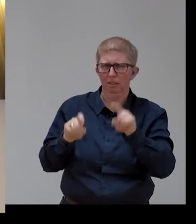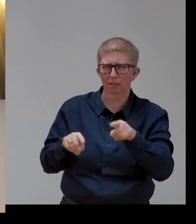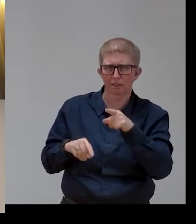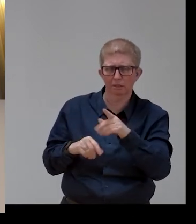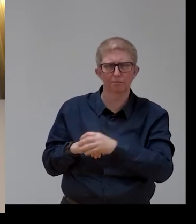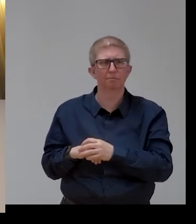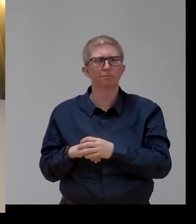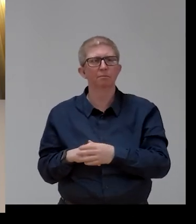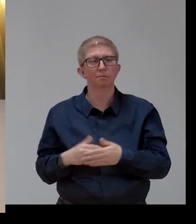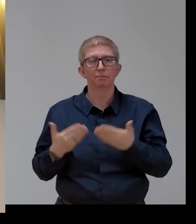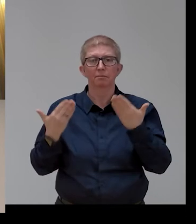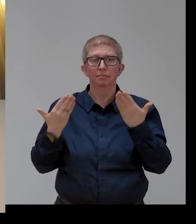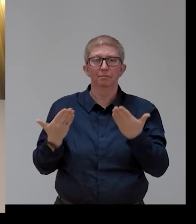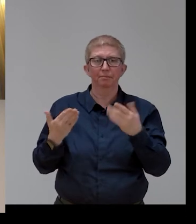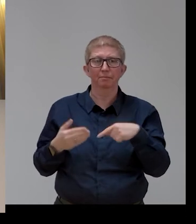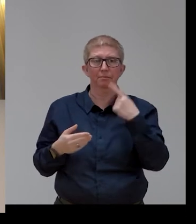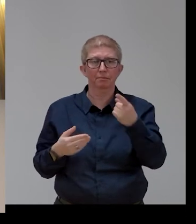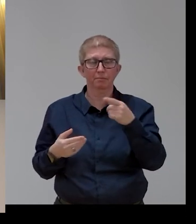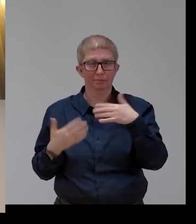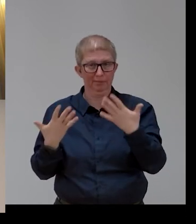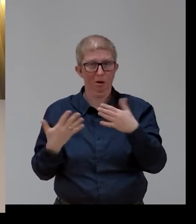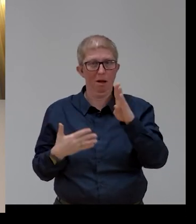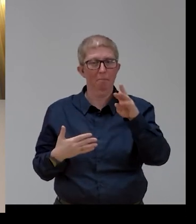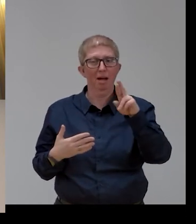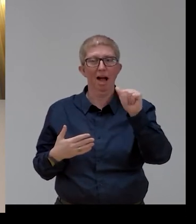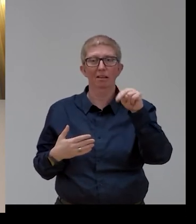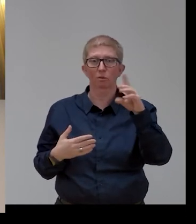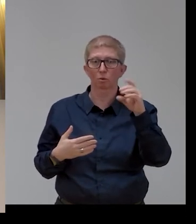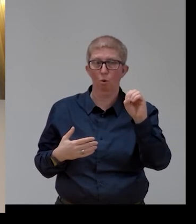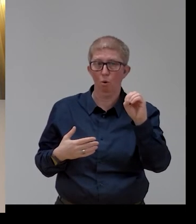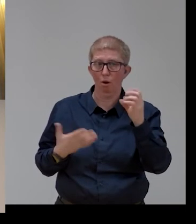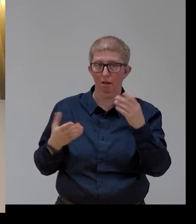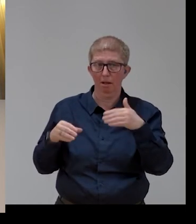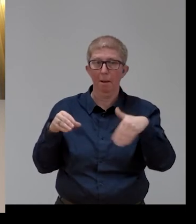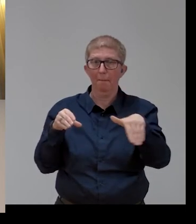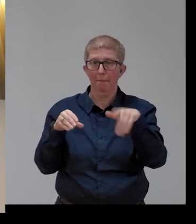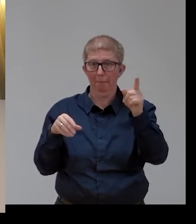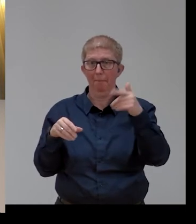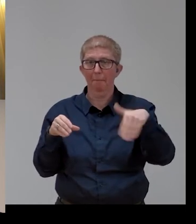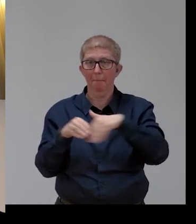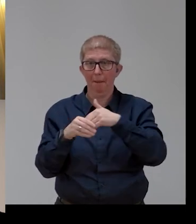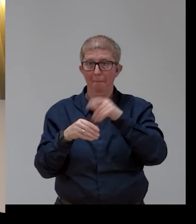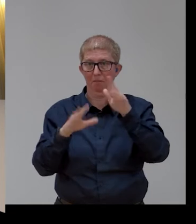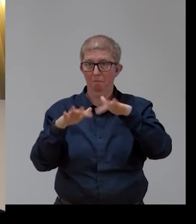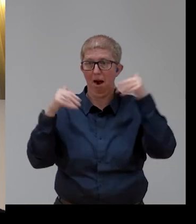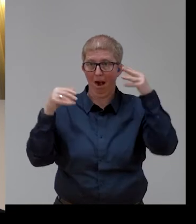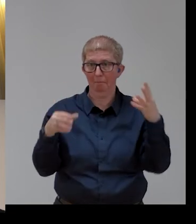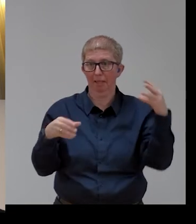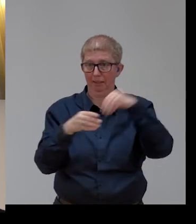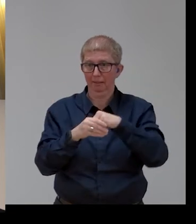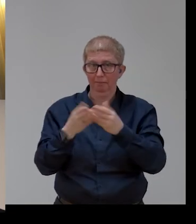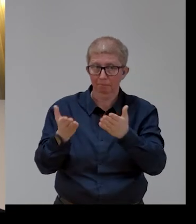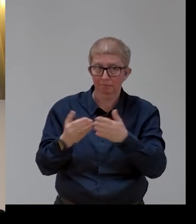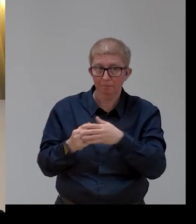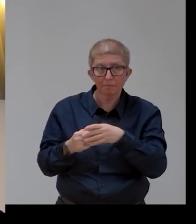Brando Benefei, member of the European Parliament, joined us. And I would like to turn to Brando right now.